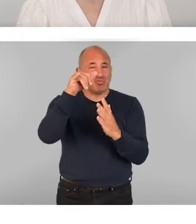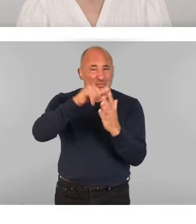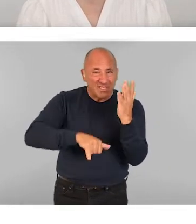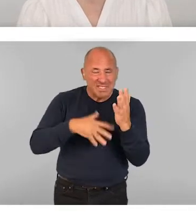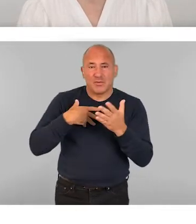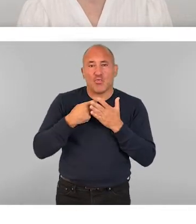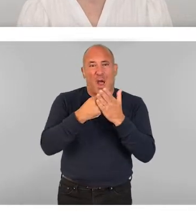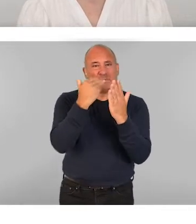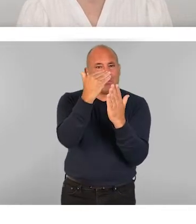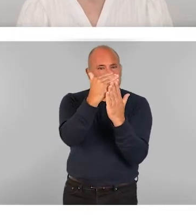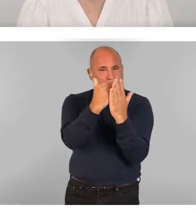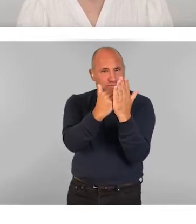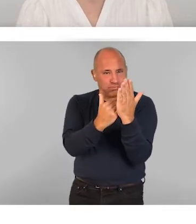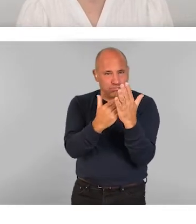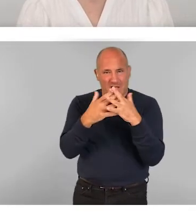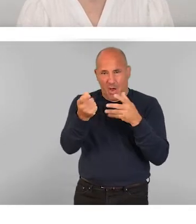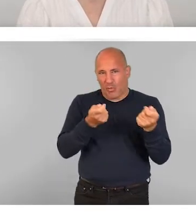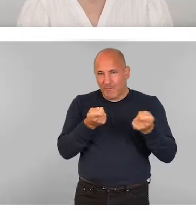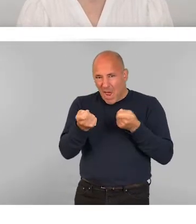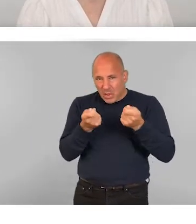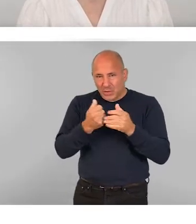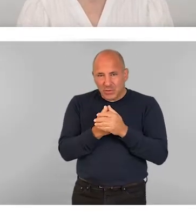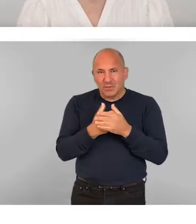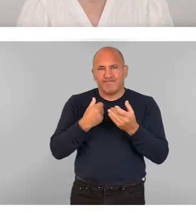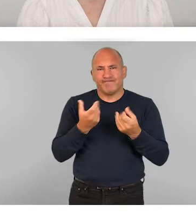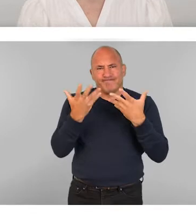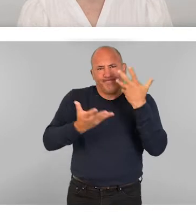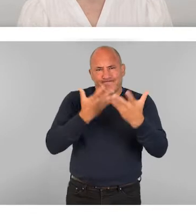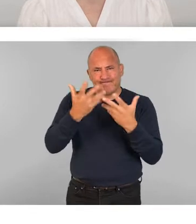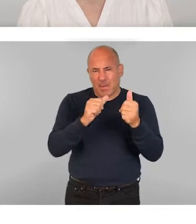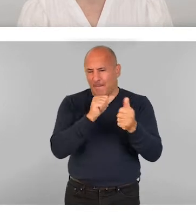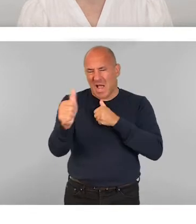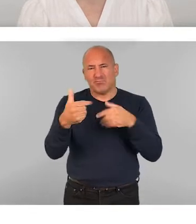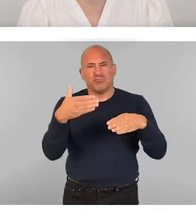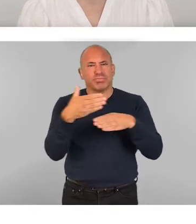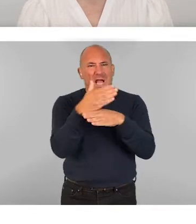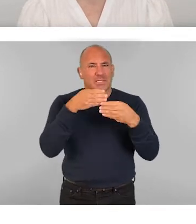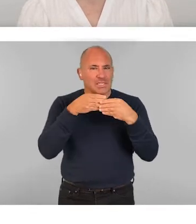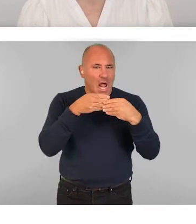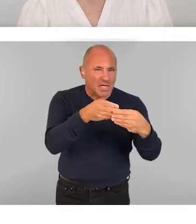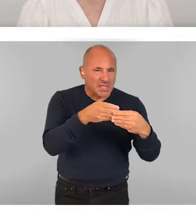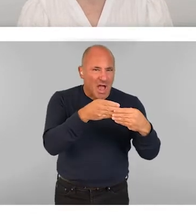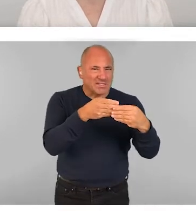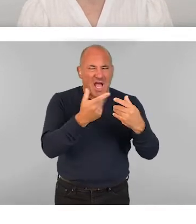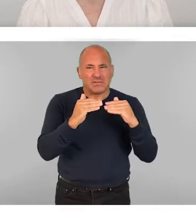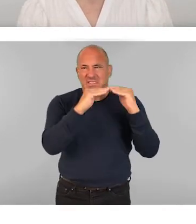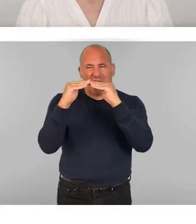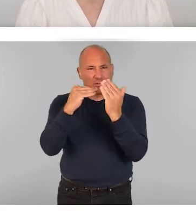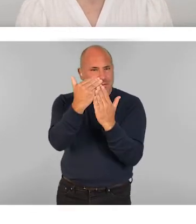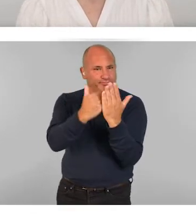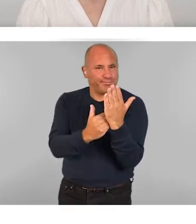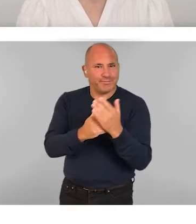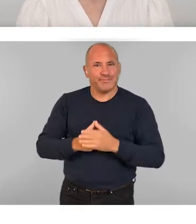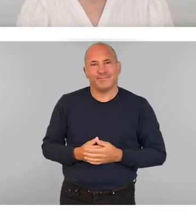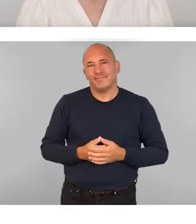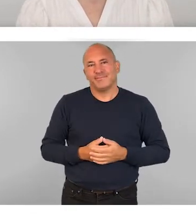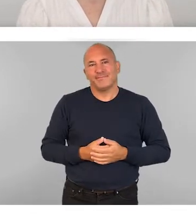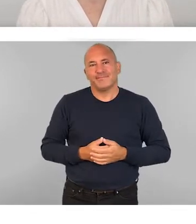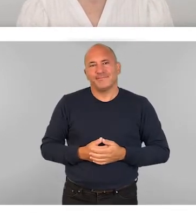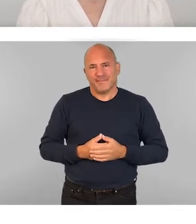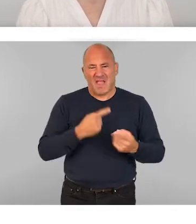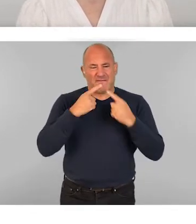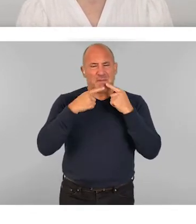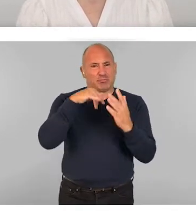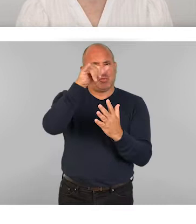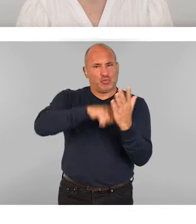manage and use dance spaces, contributing to the development of best practice guidelines and industry standards. To inform the information